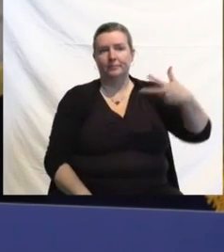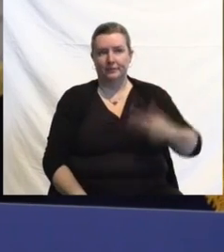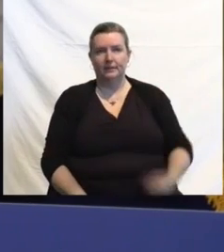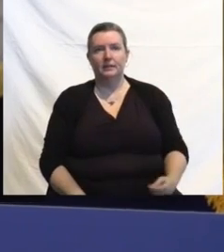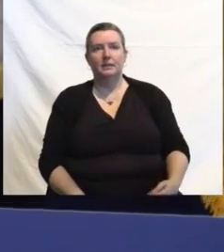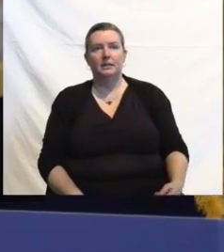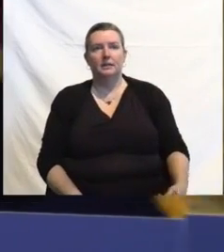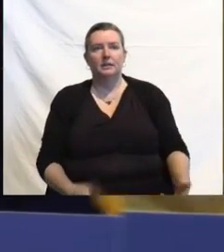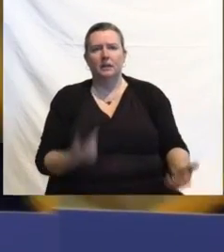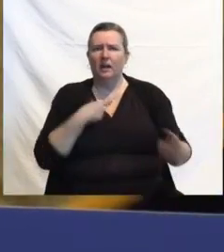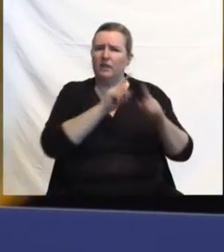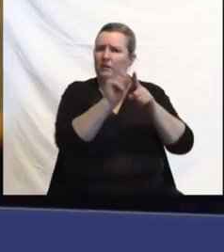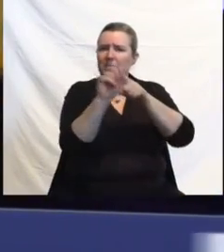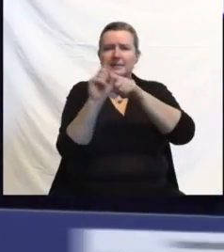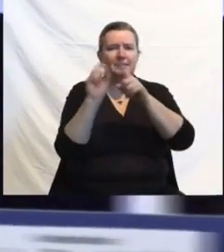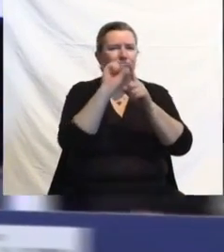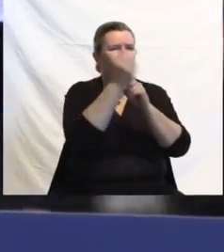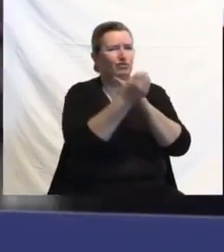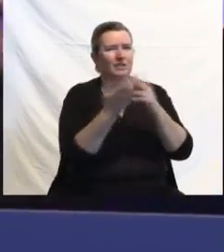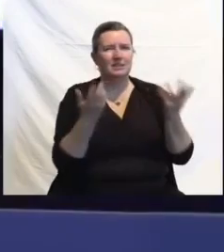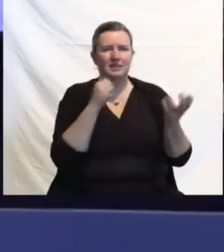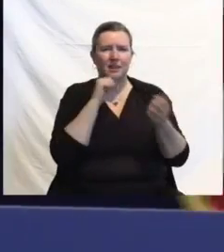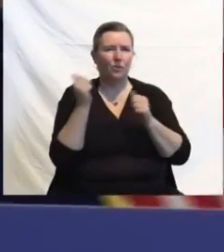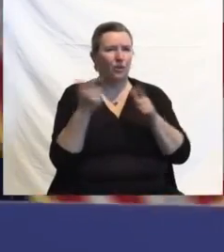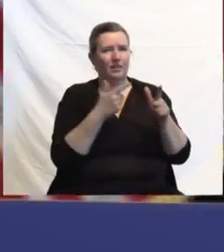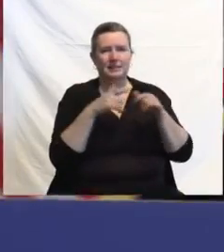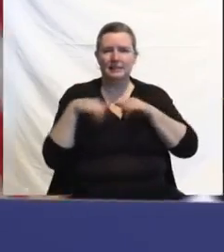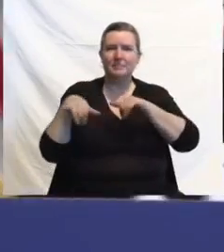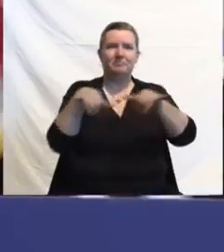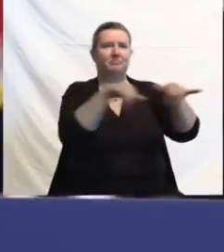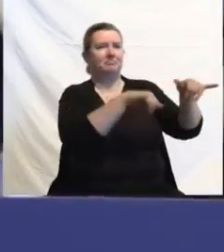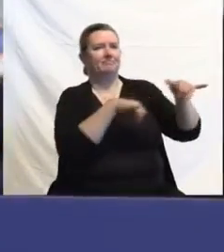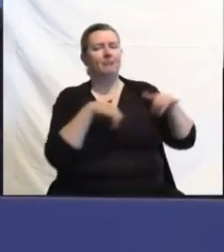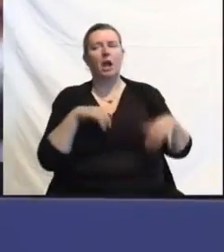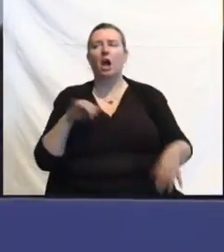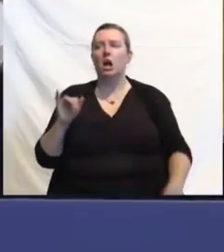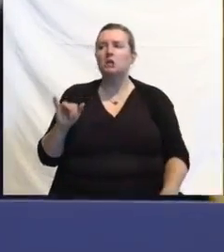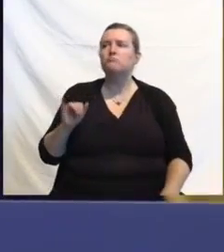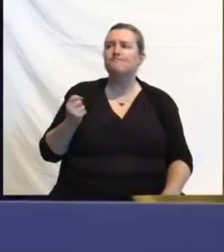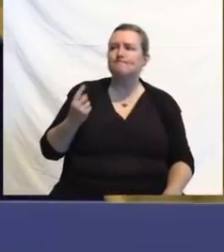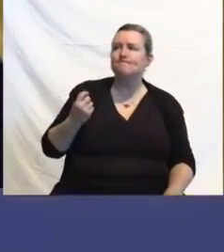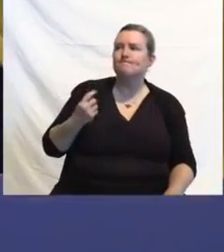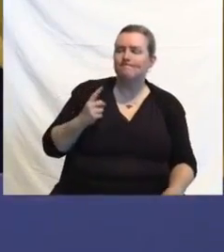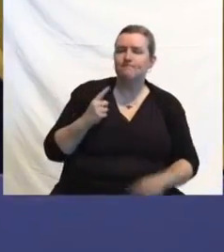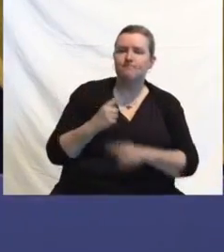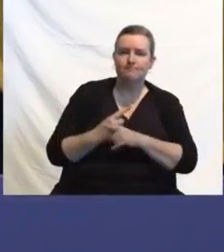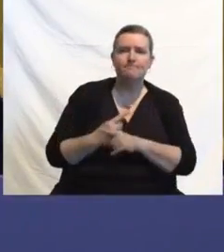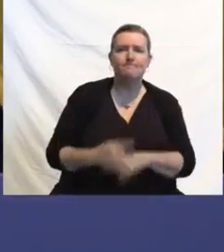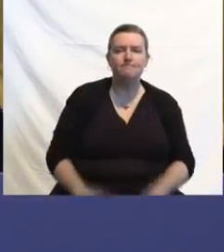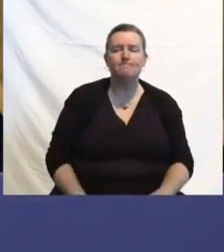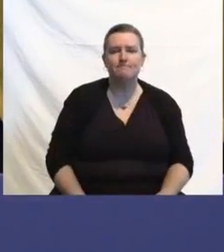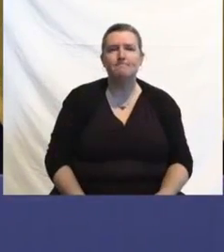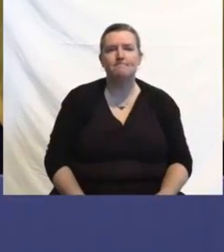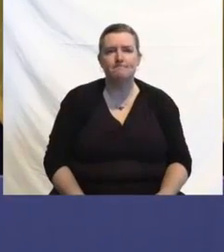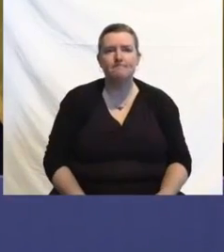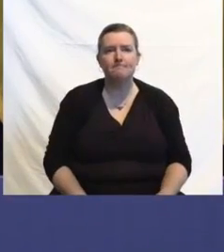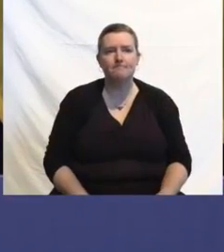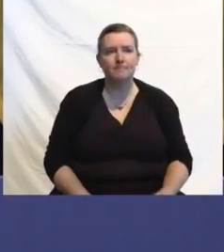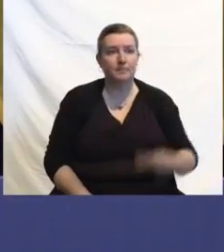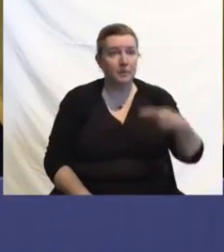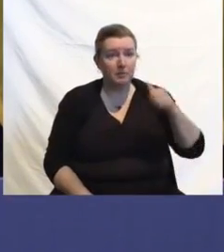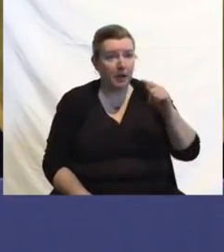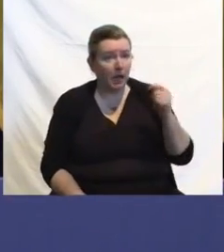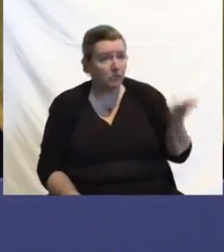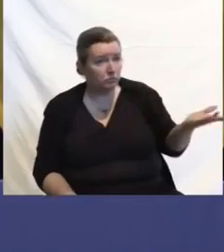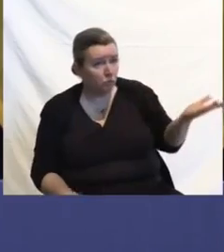point. We're not all starting from the same baseline as we would have been a year ago. So, Pat, any more color on Burlington or other